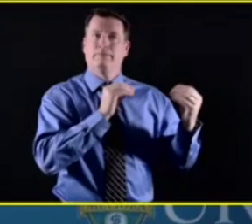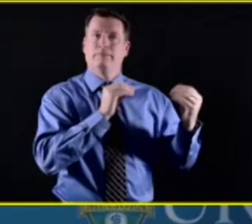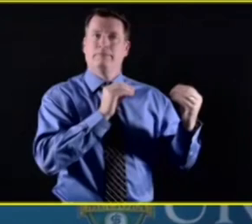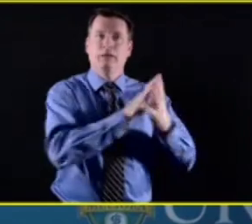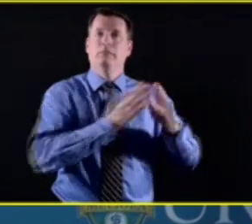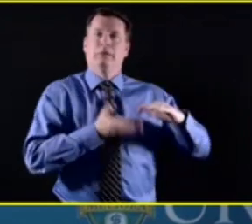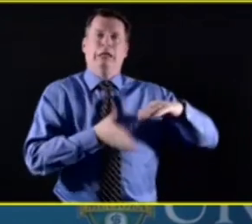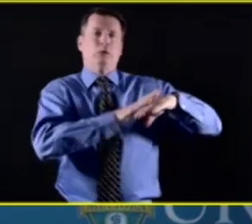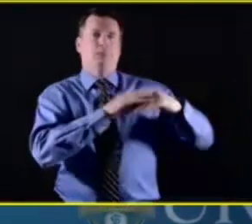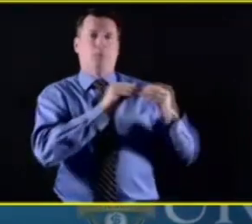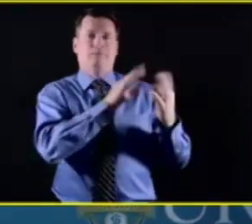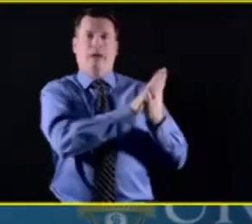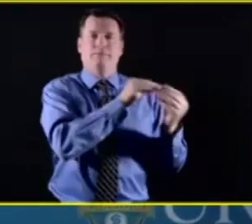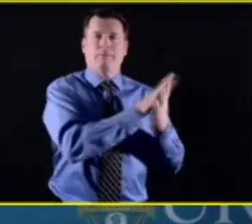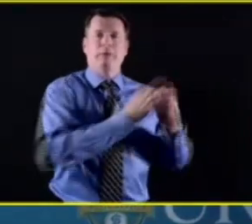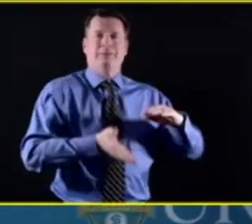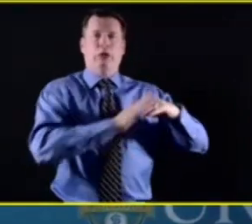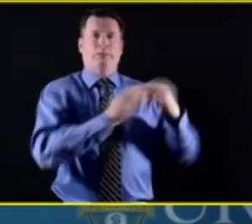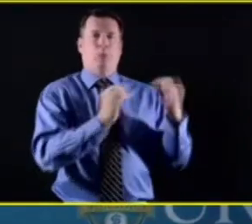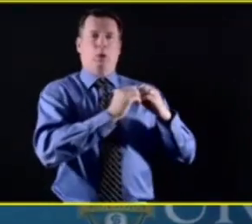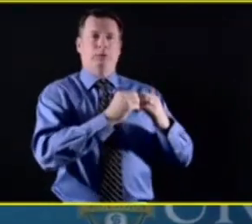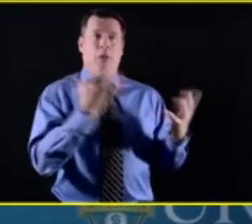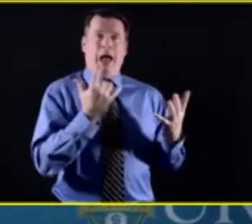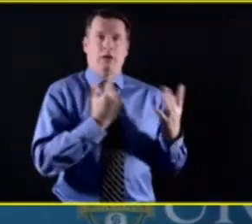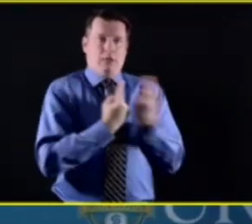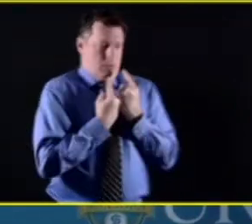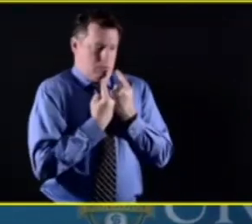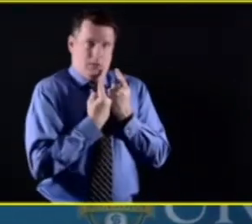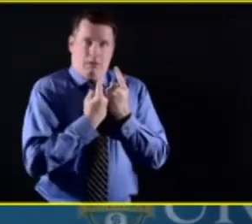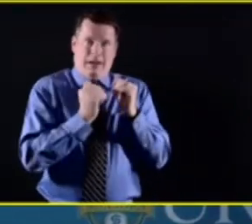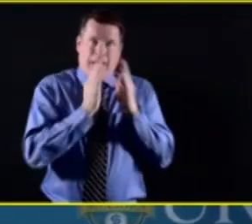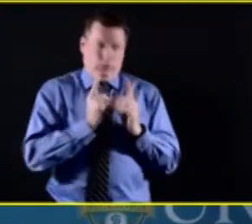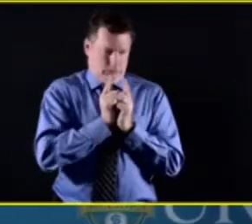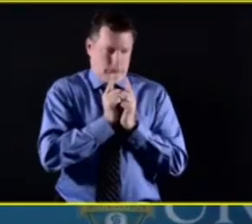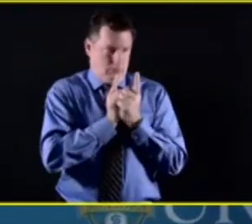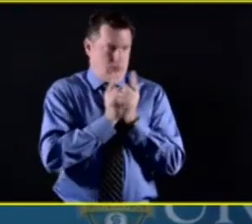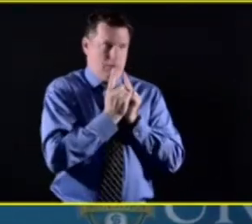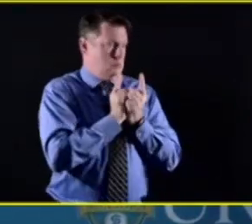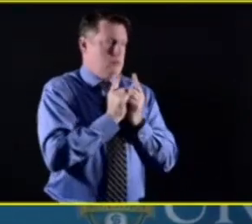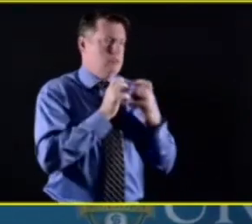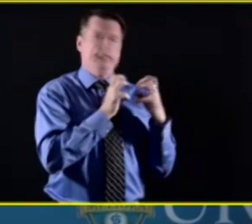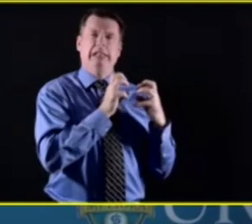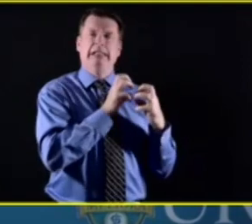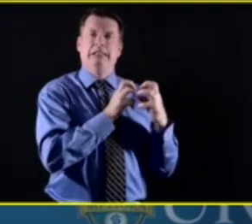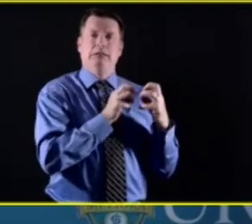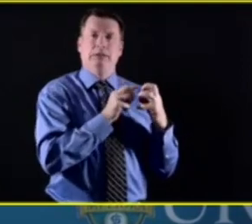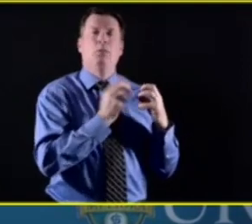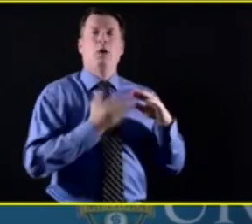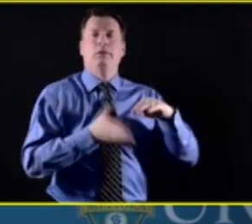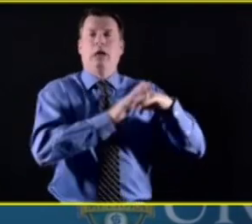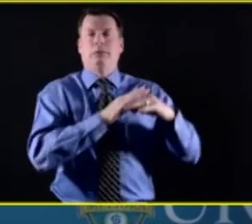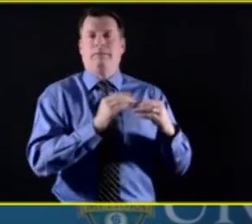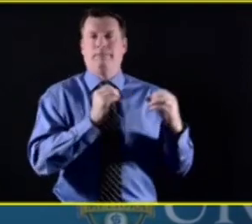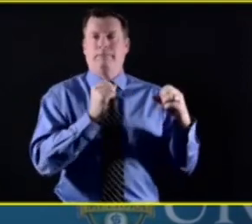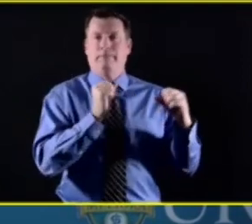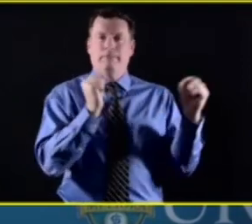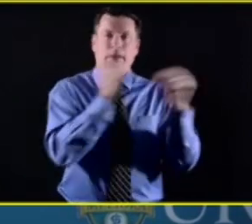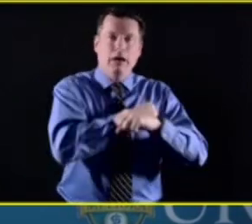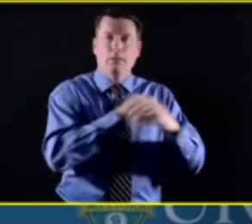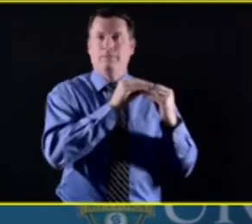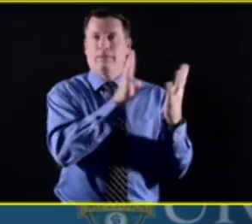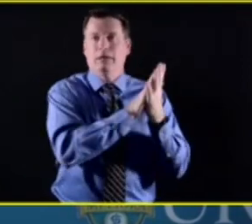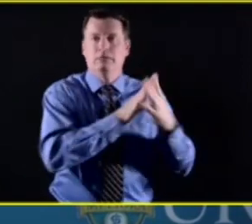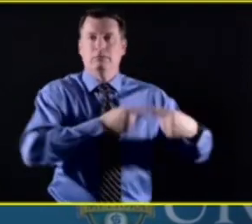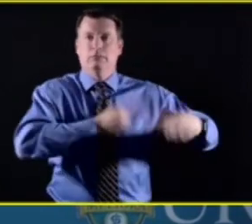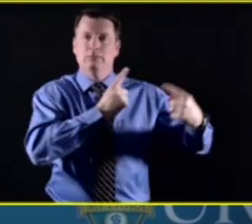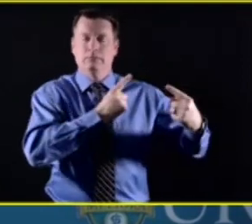but with isolation is also, uh, all of these things are, are part the consequences that,